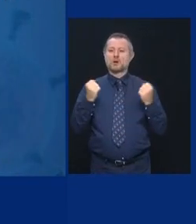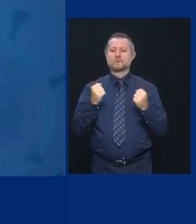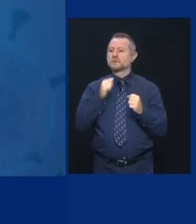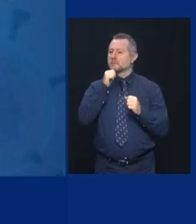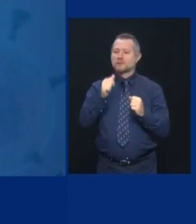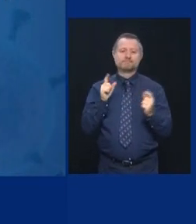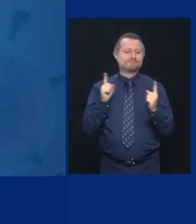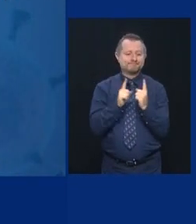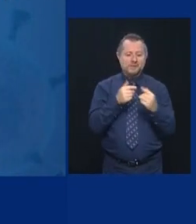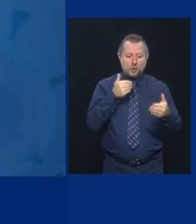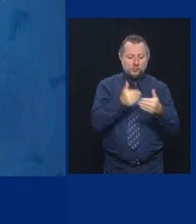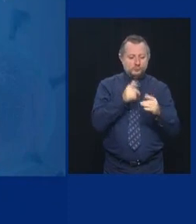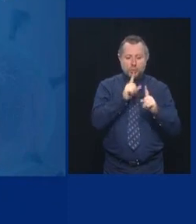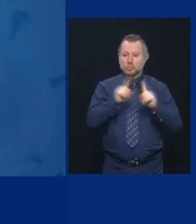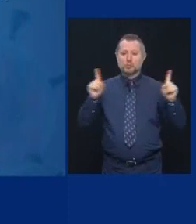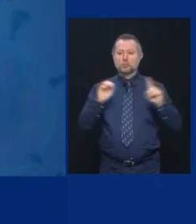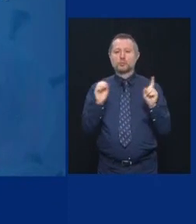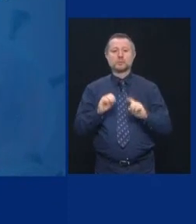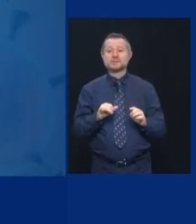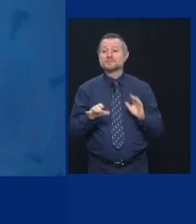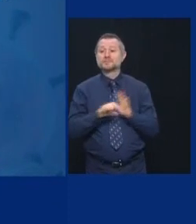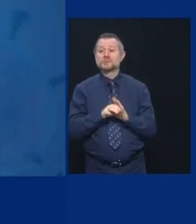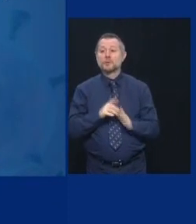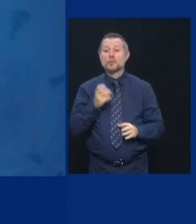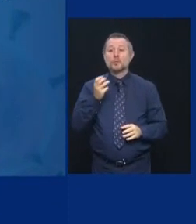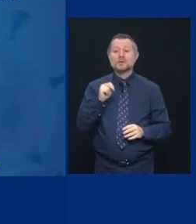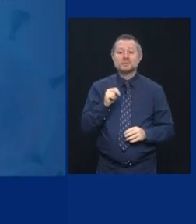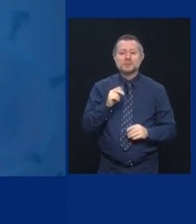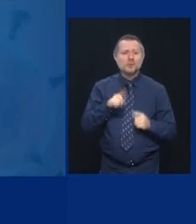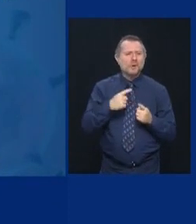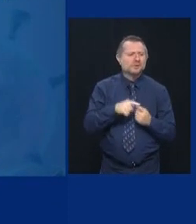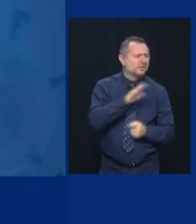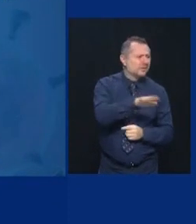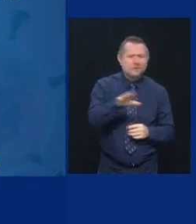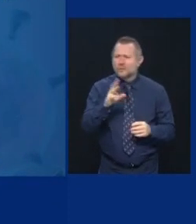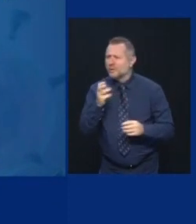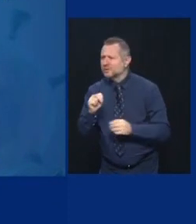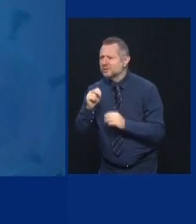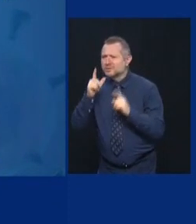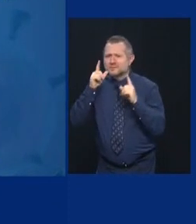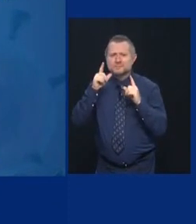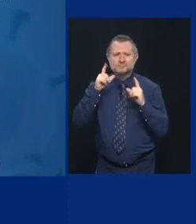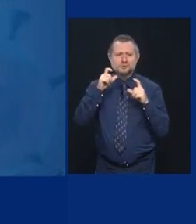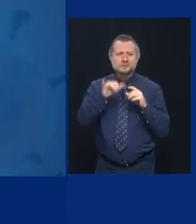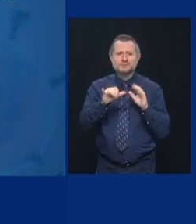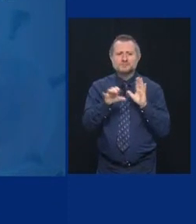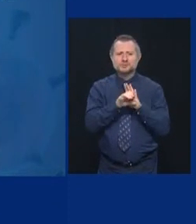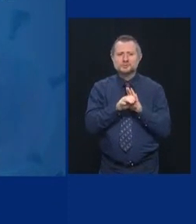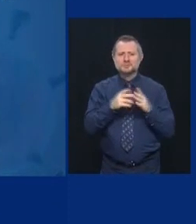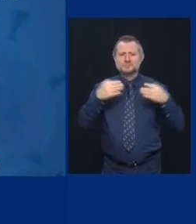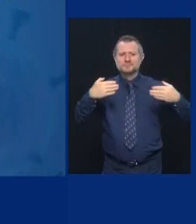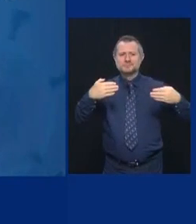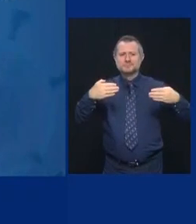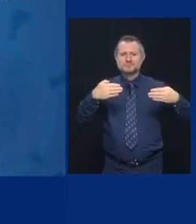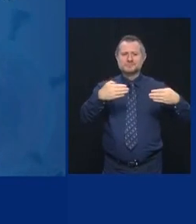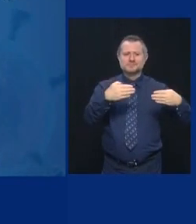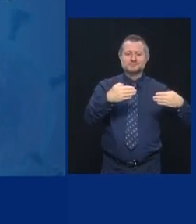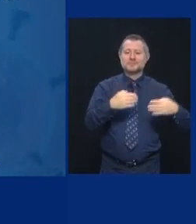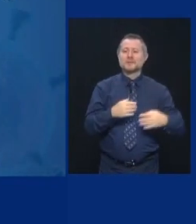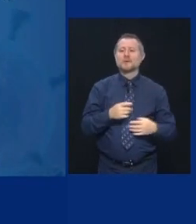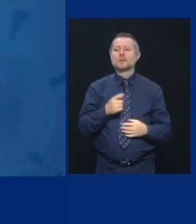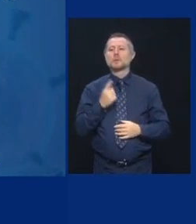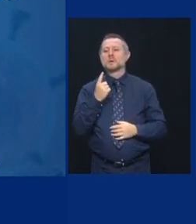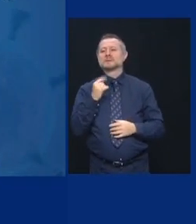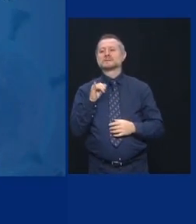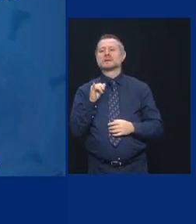When were these pictures from? One on the right is more recent than one on the left. Okay. But they're